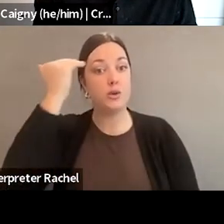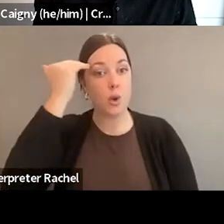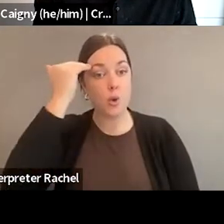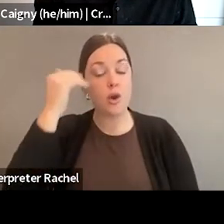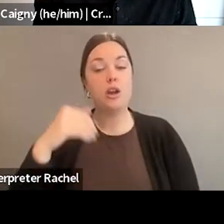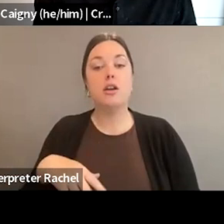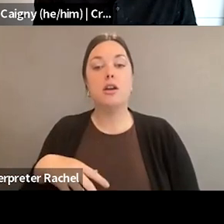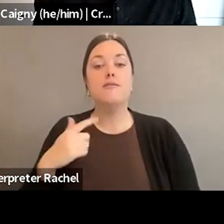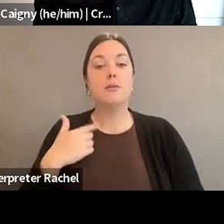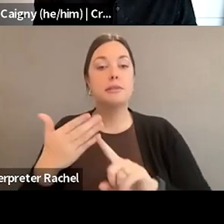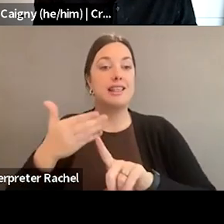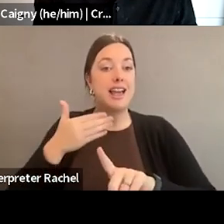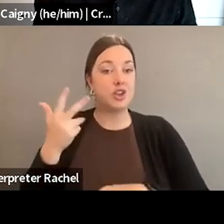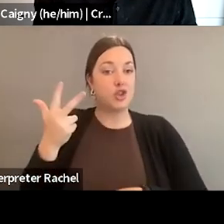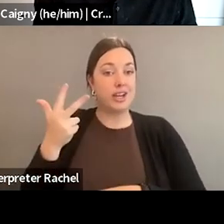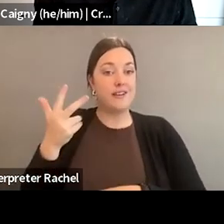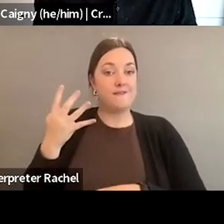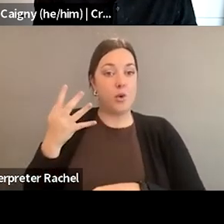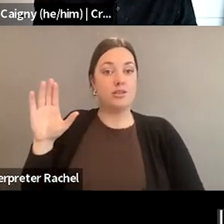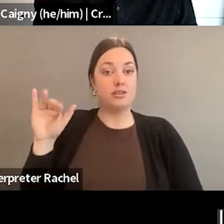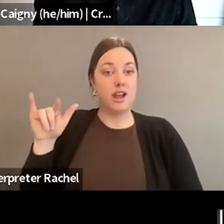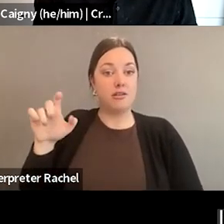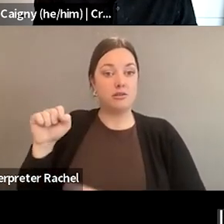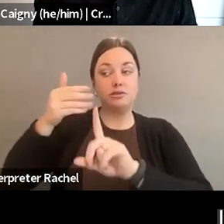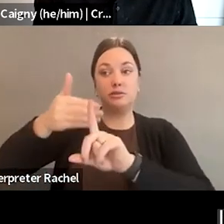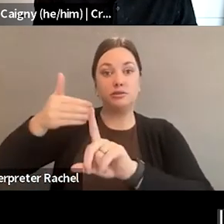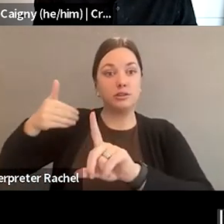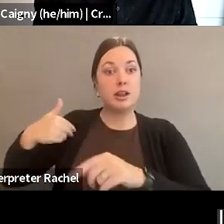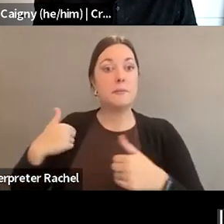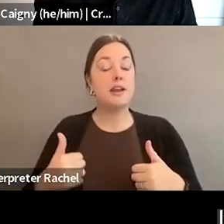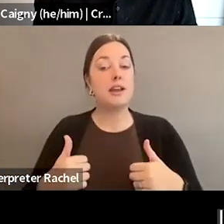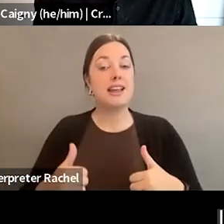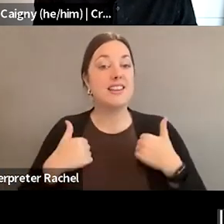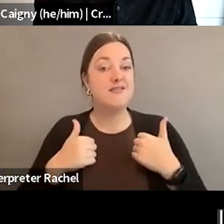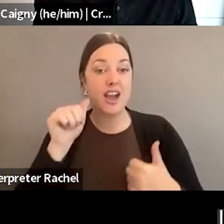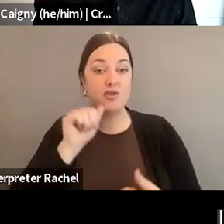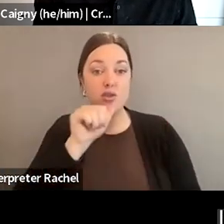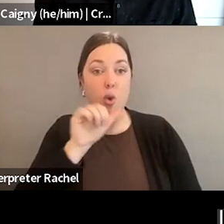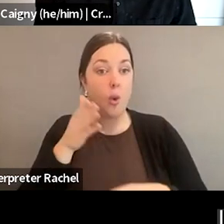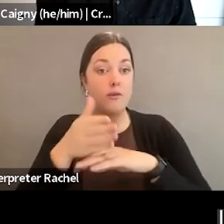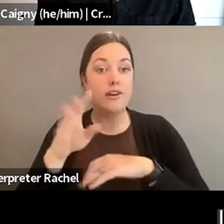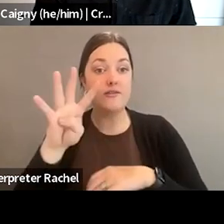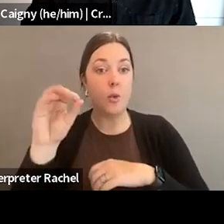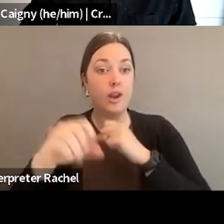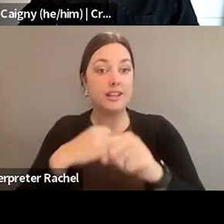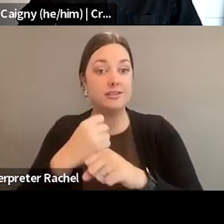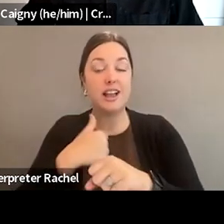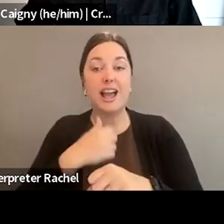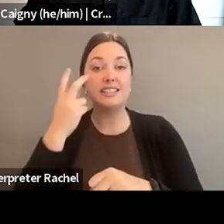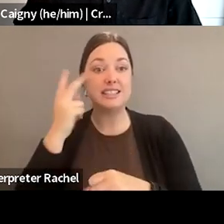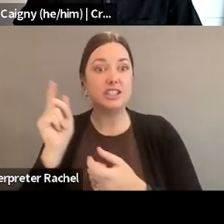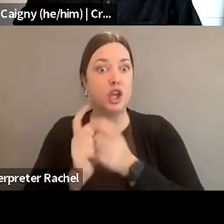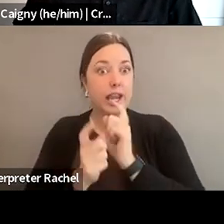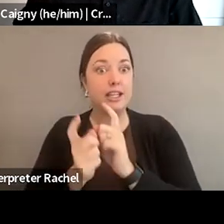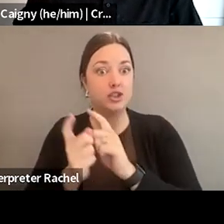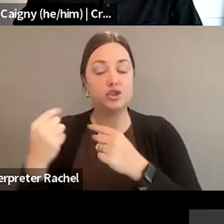the last three or four election cycles here. I've been in Arizona for over 40 years, and I've seen more change in the last three or four years